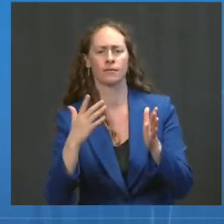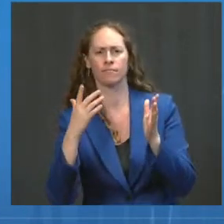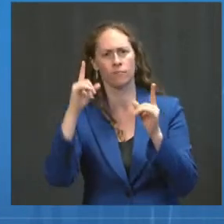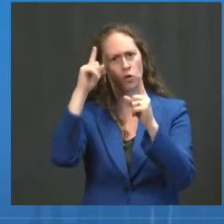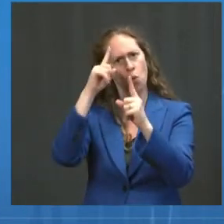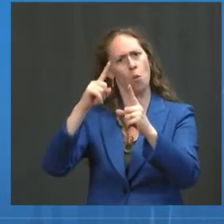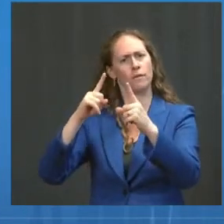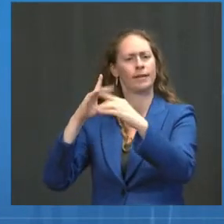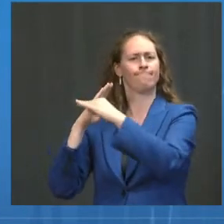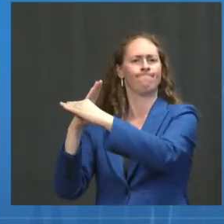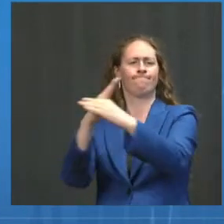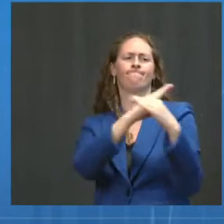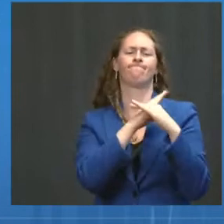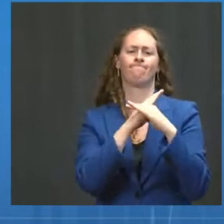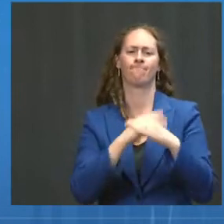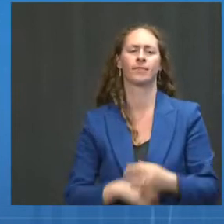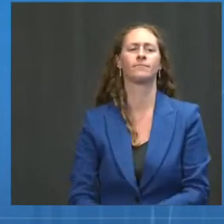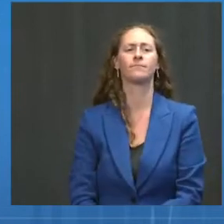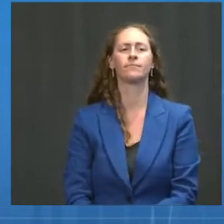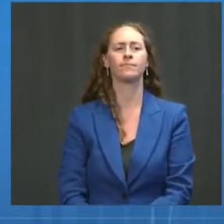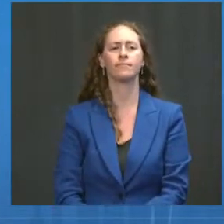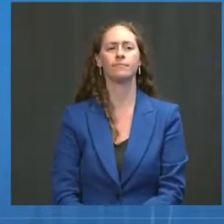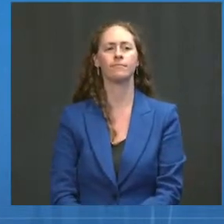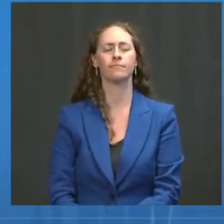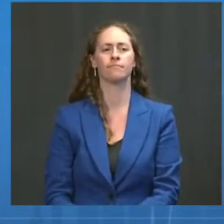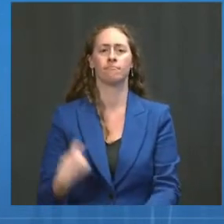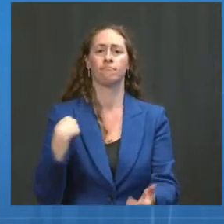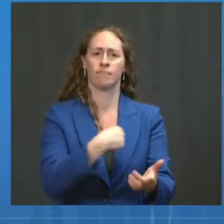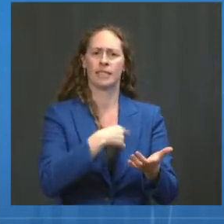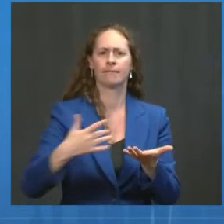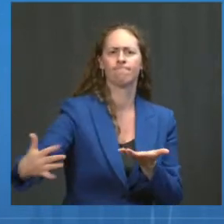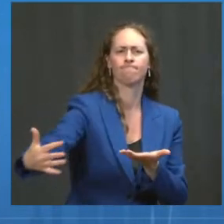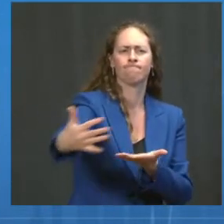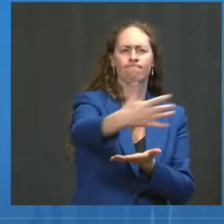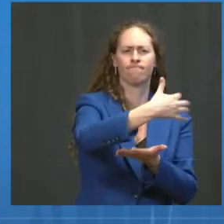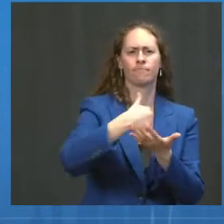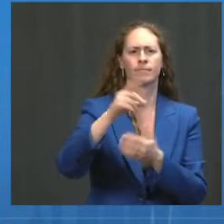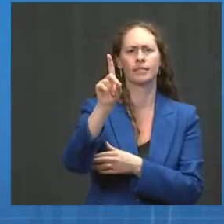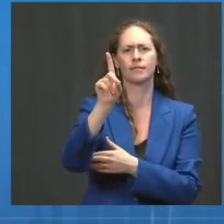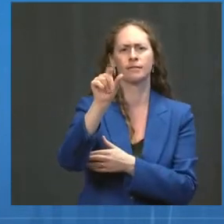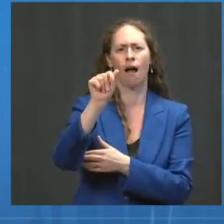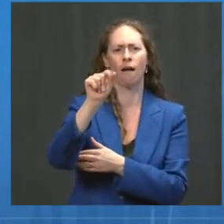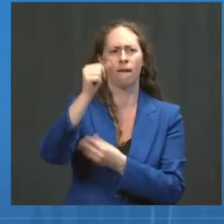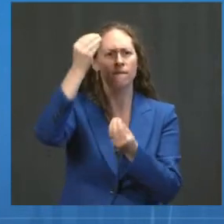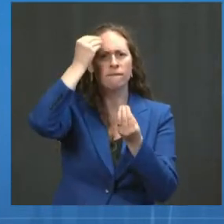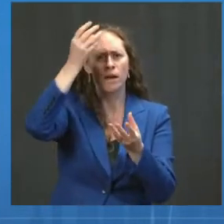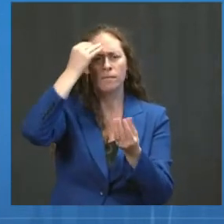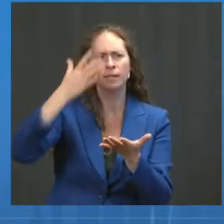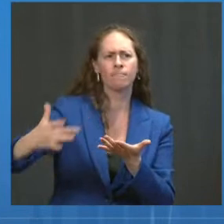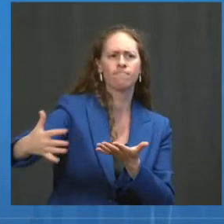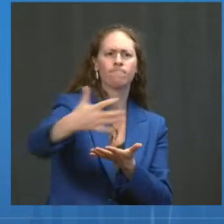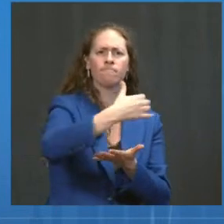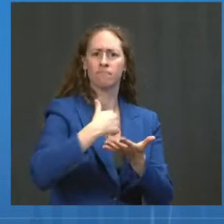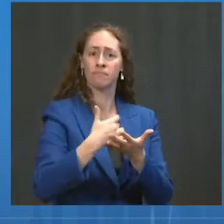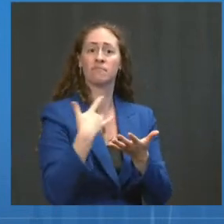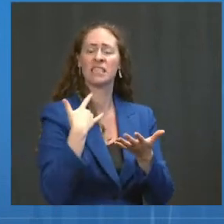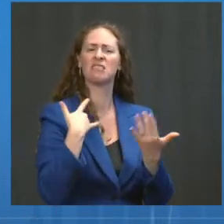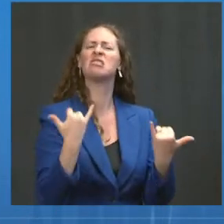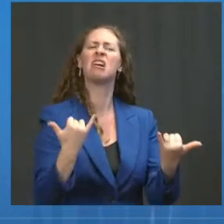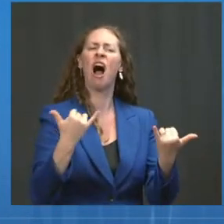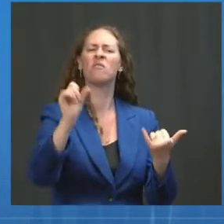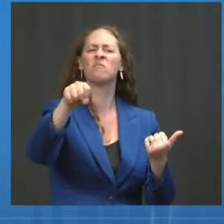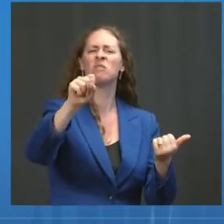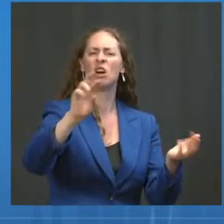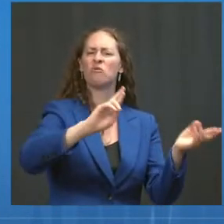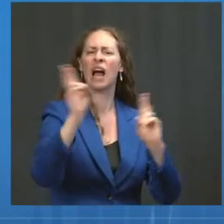reviewed the most current data, it is now our clinical judgment that the time to lay out a plan for COVID-19